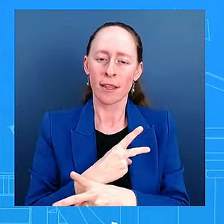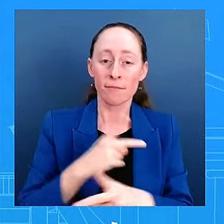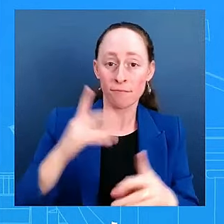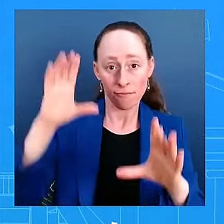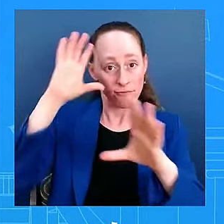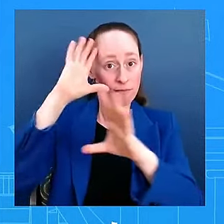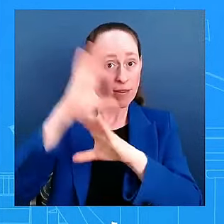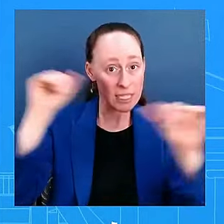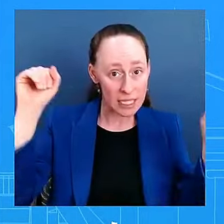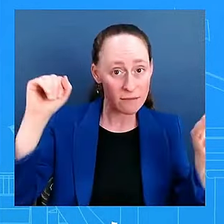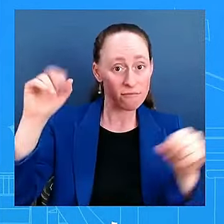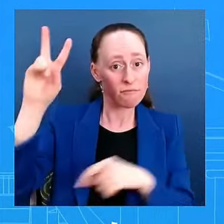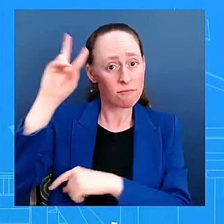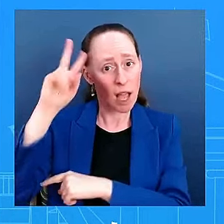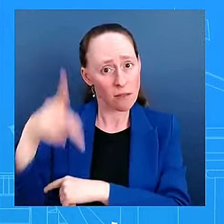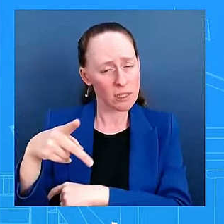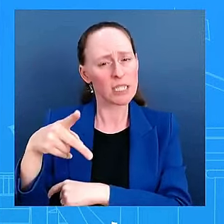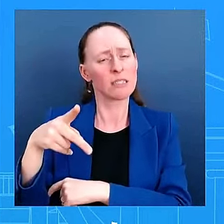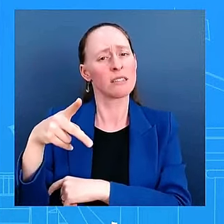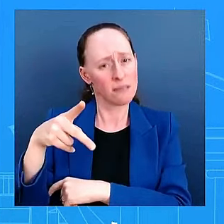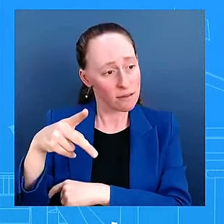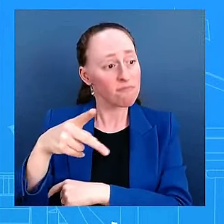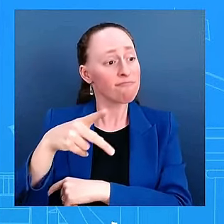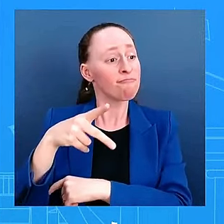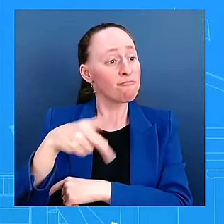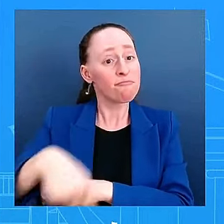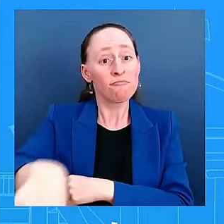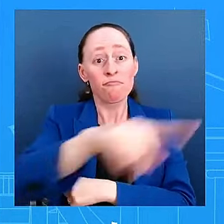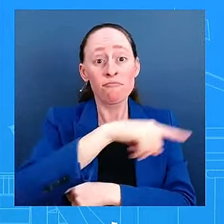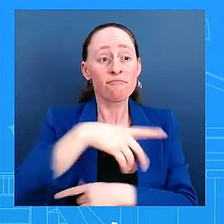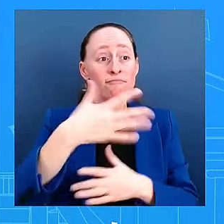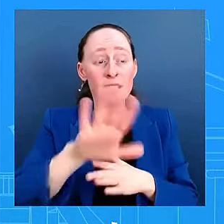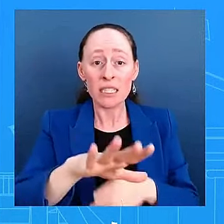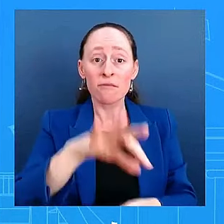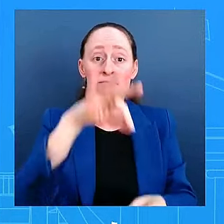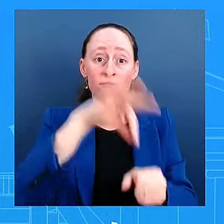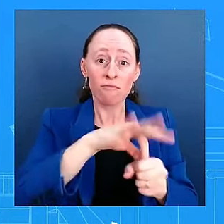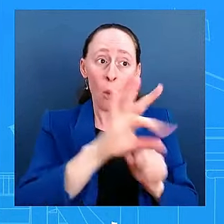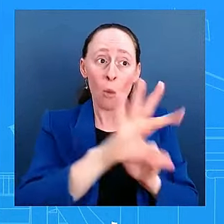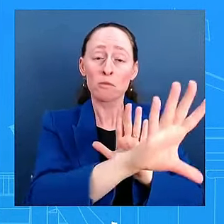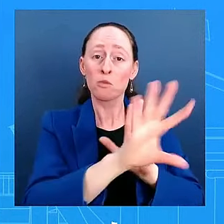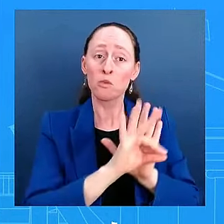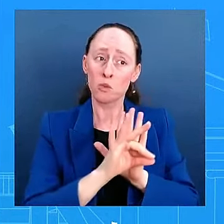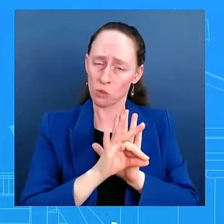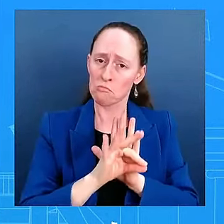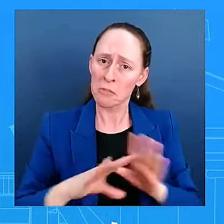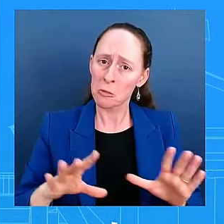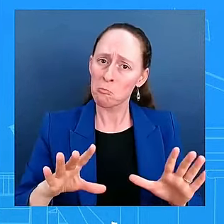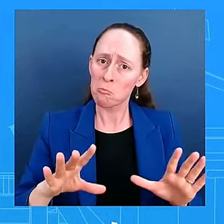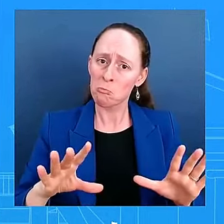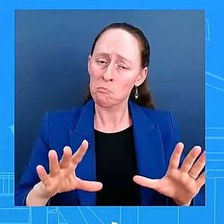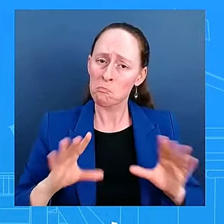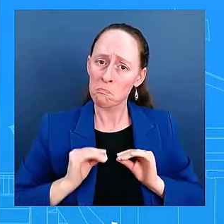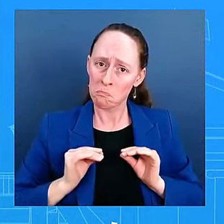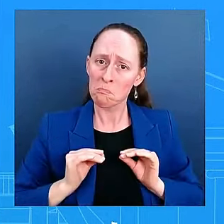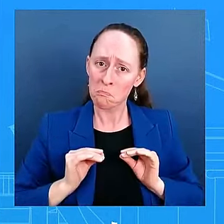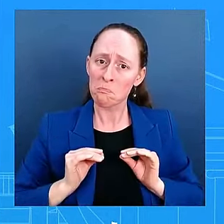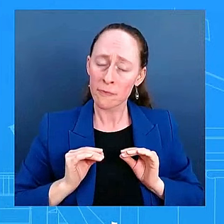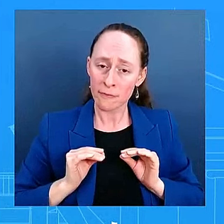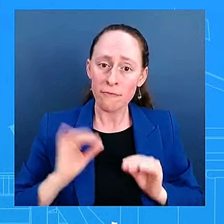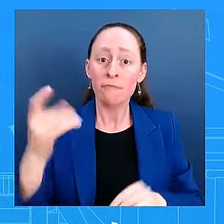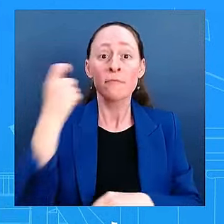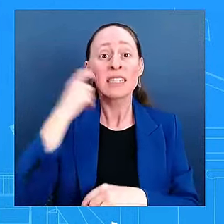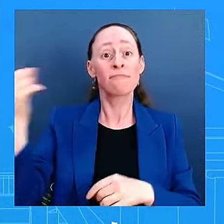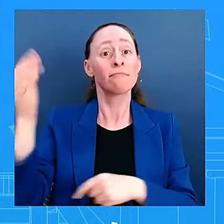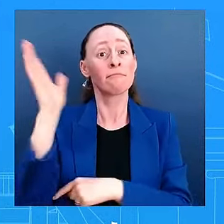has said this many times, you heard him say this moments ago in the Rose Garden, you can't love your country only